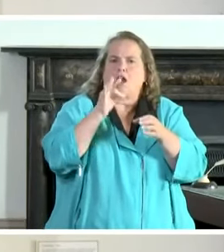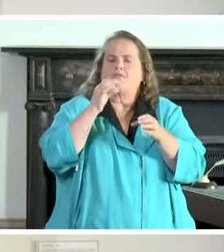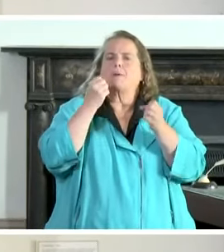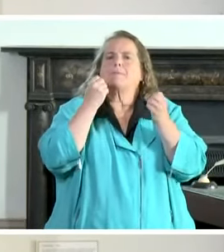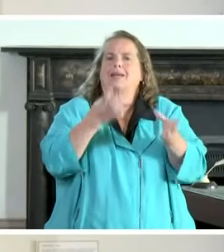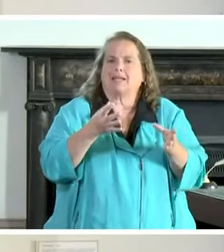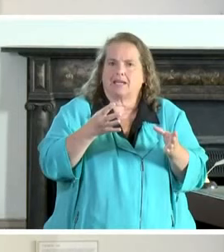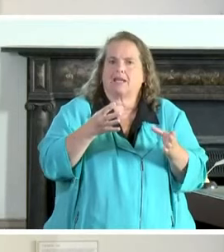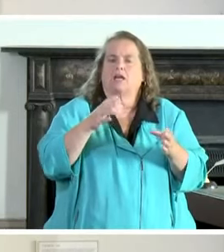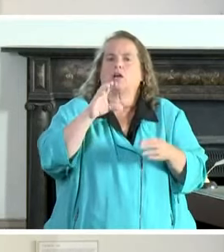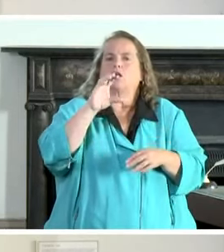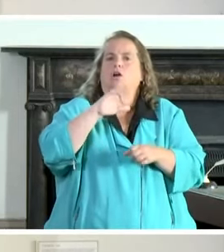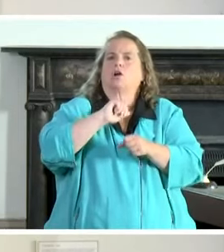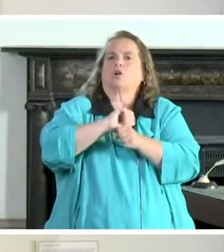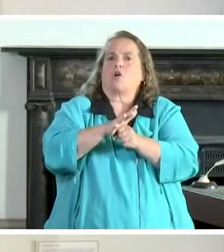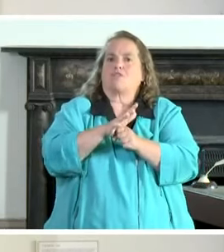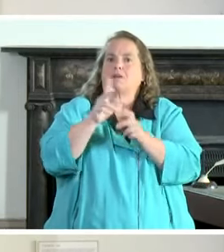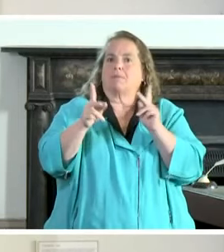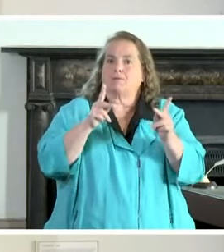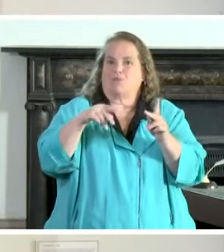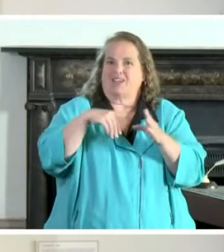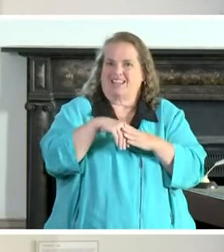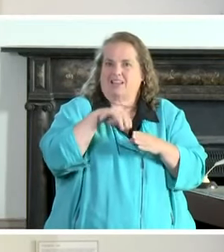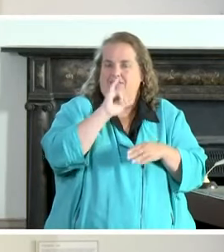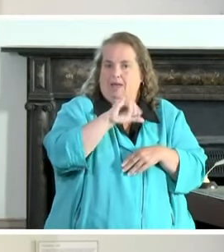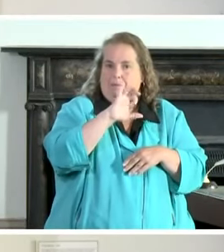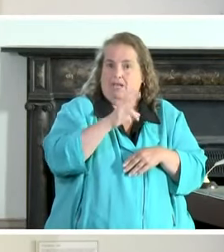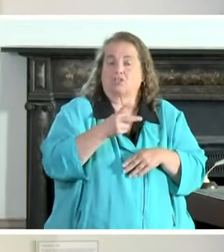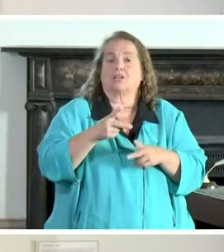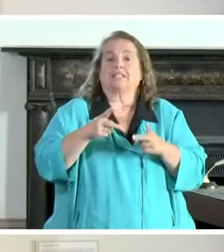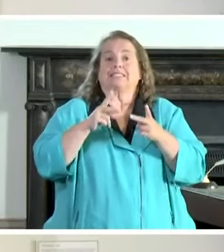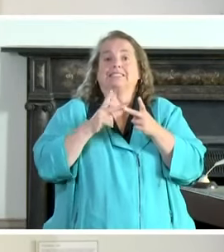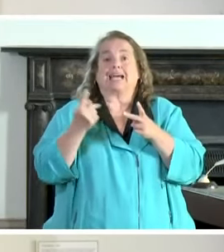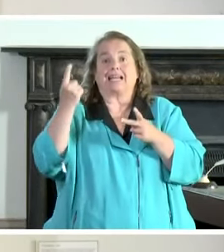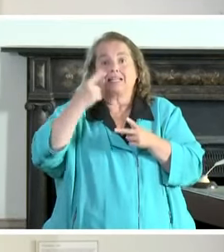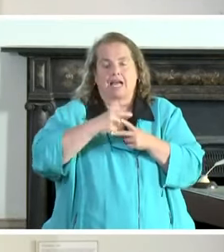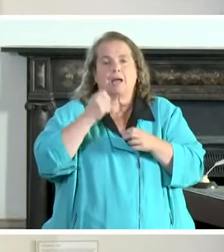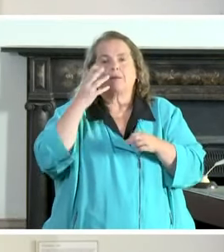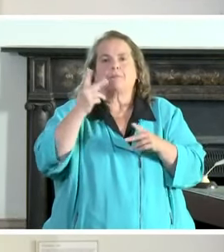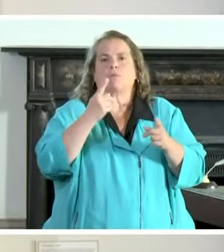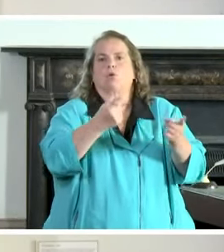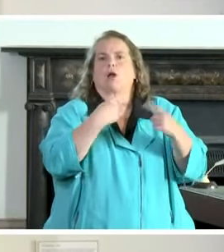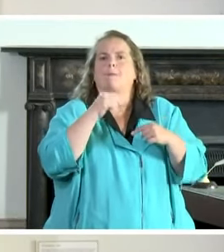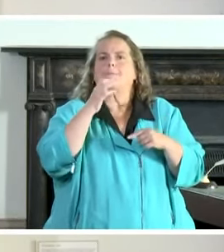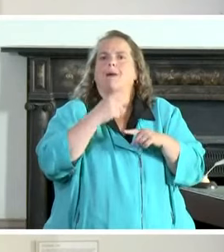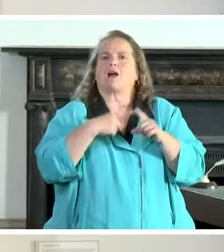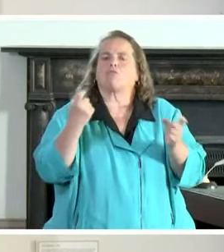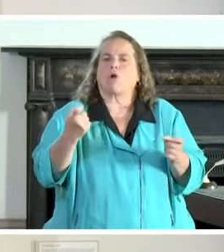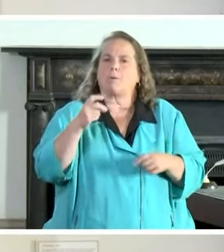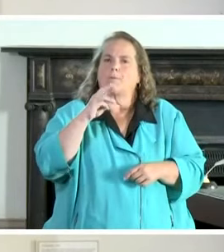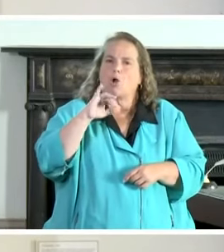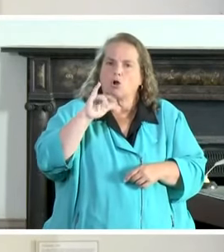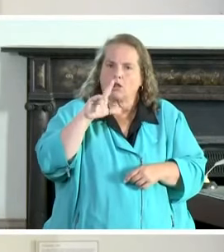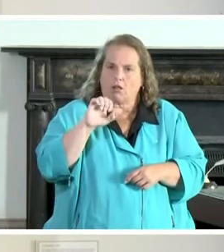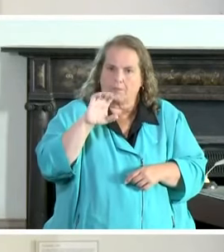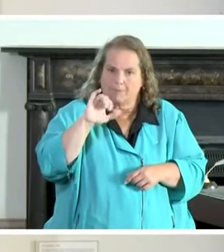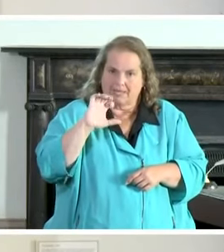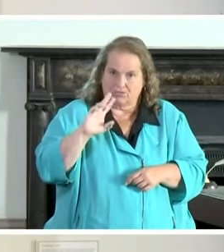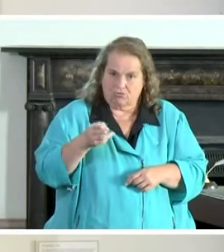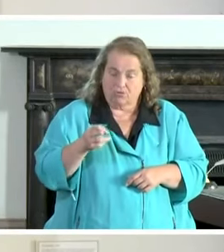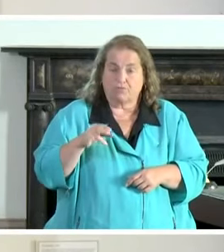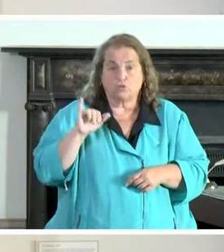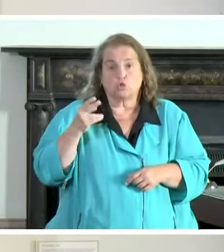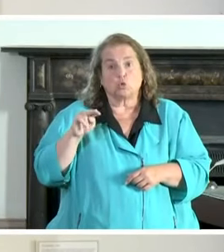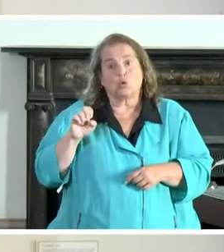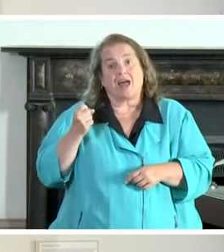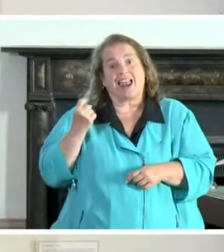beach the next day they identified a second cluster of people who had returned from myrtle beach on june 11th we had